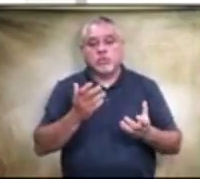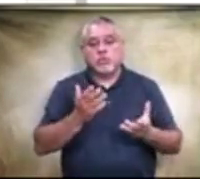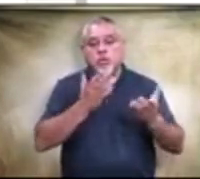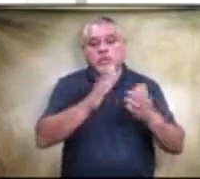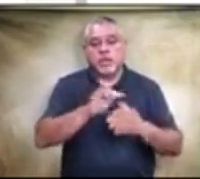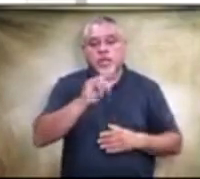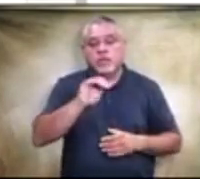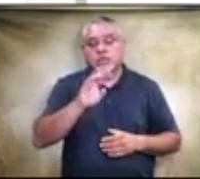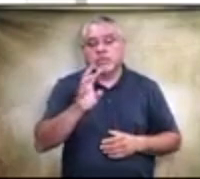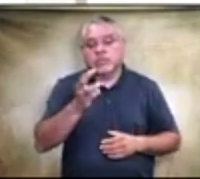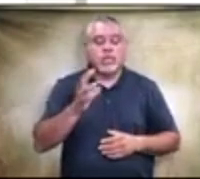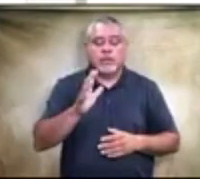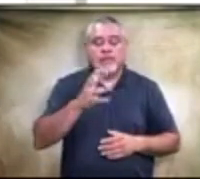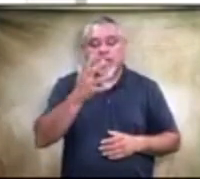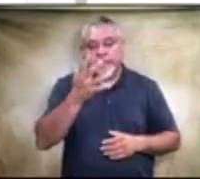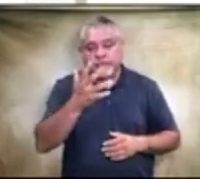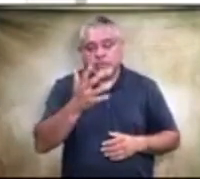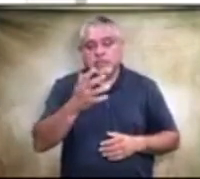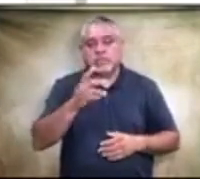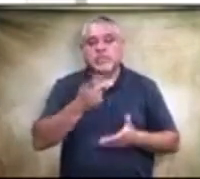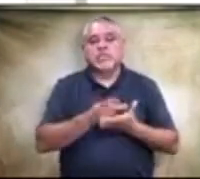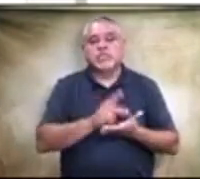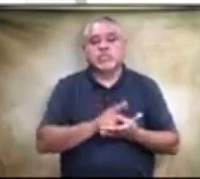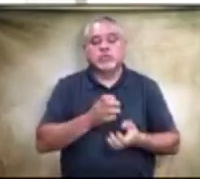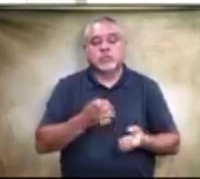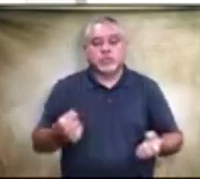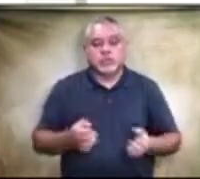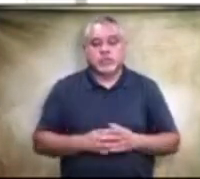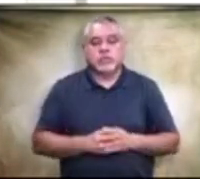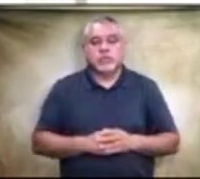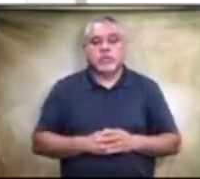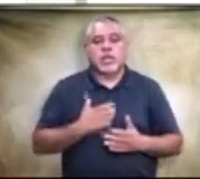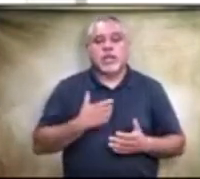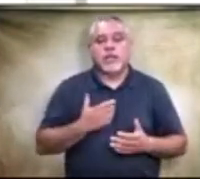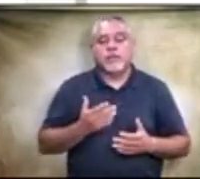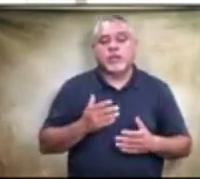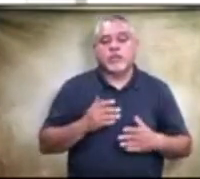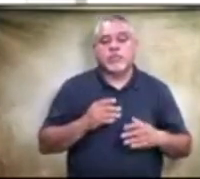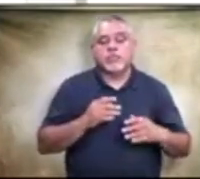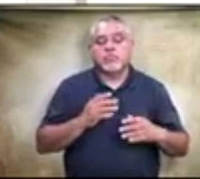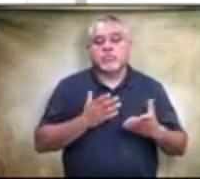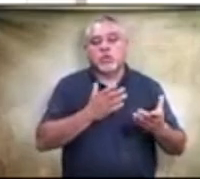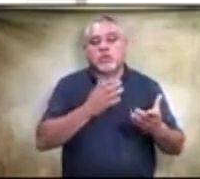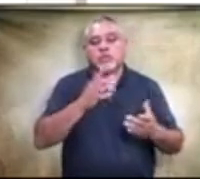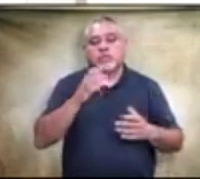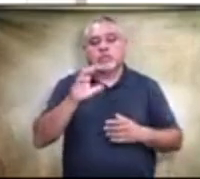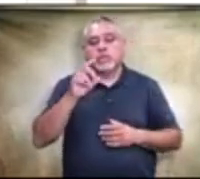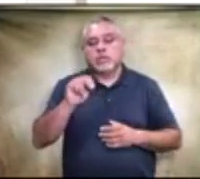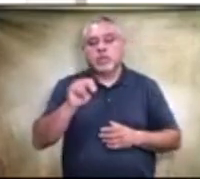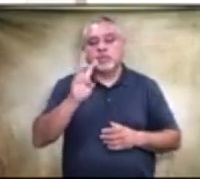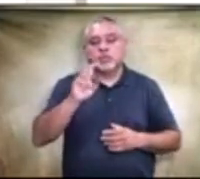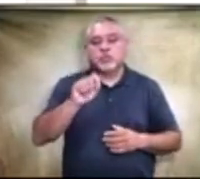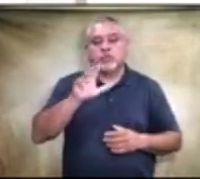i'm sorry five kitchen equipment i have a motion from ms celadon uh for 6.5 kitchen